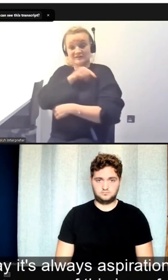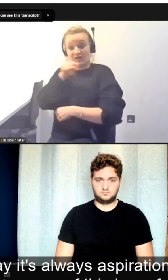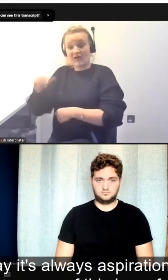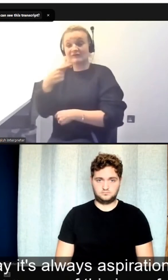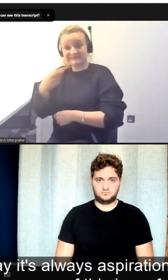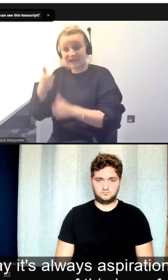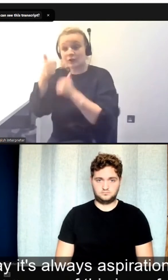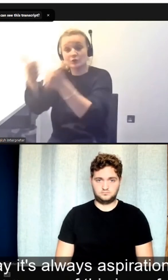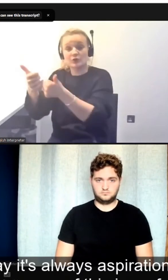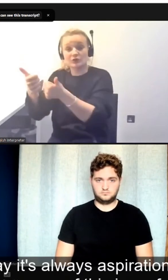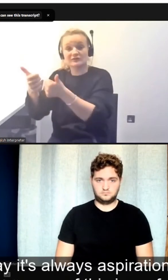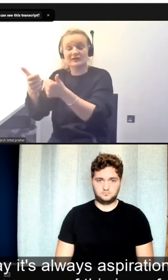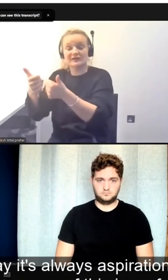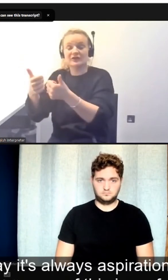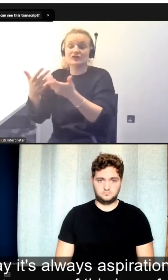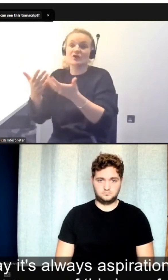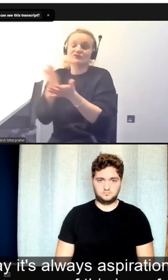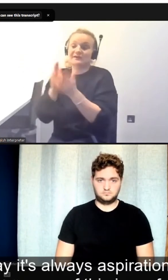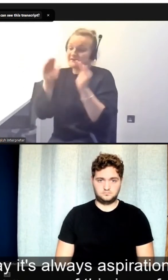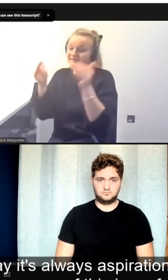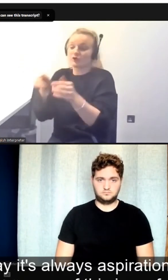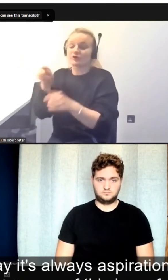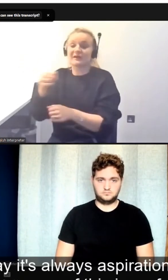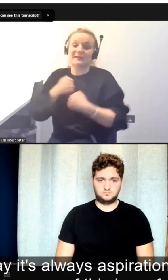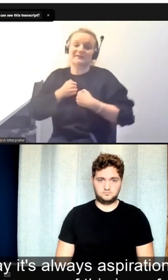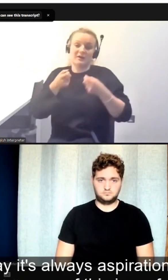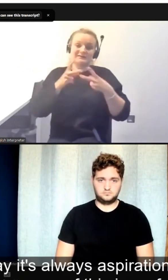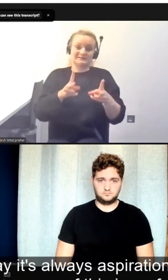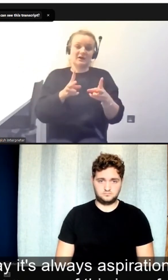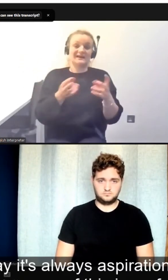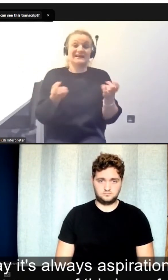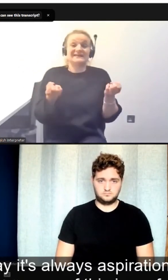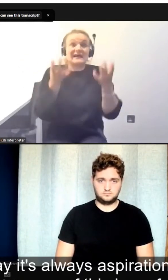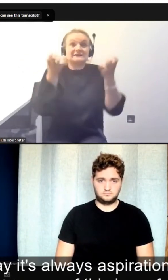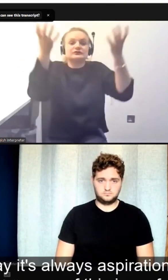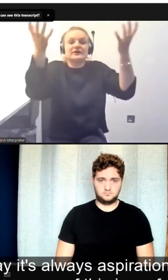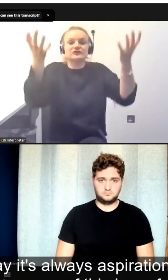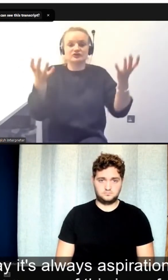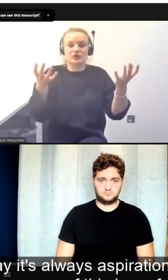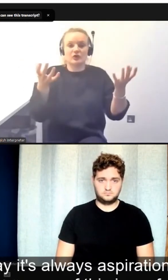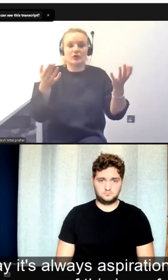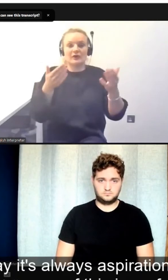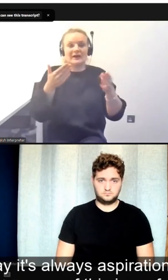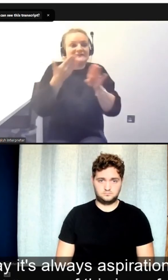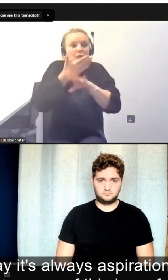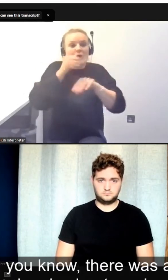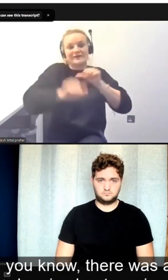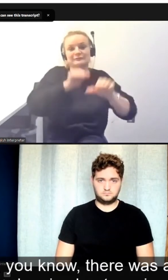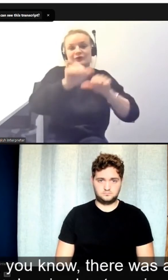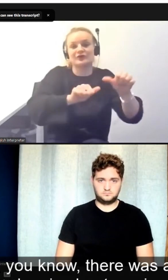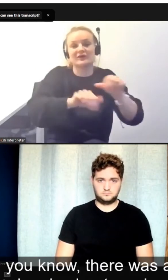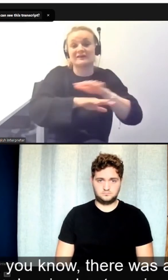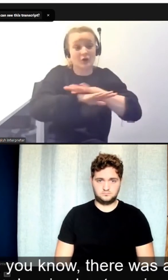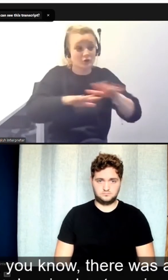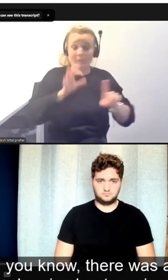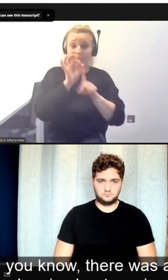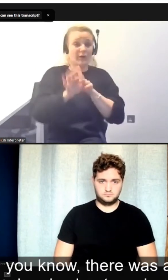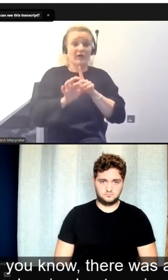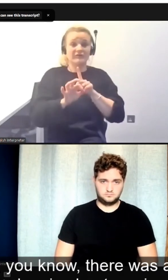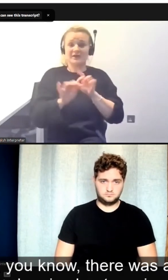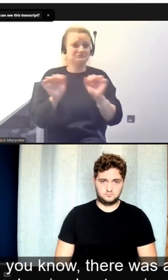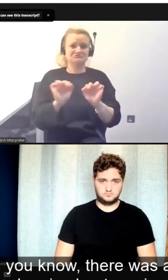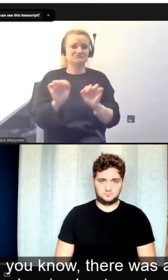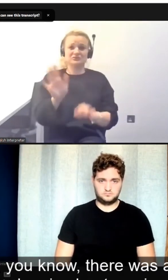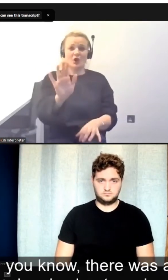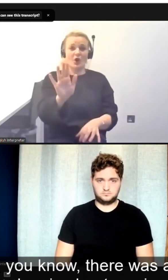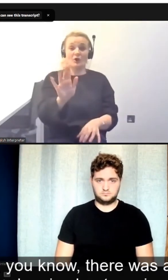my style. But as I say, it's always aspirational, it's always a work in progress, because none of us is perfect, and often we get